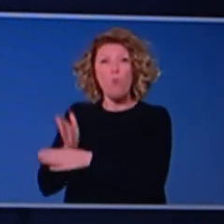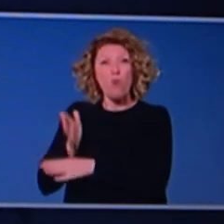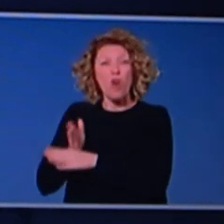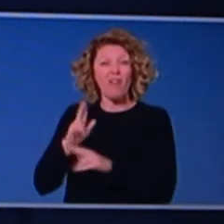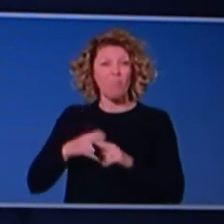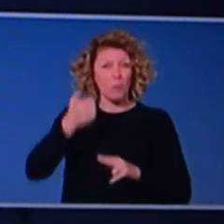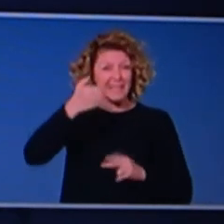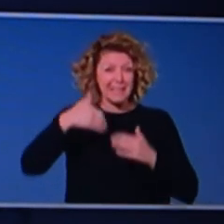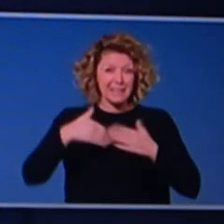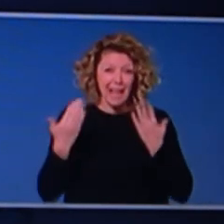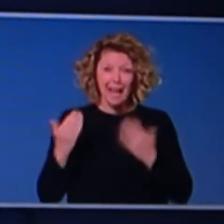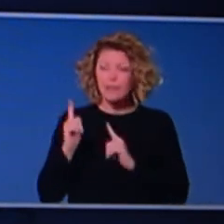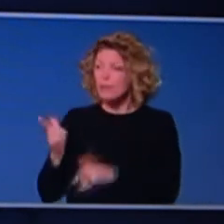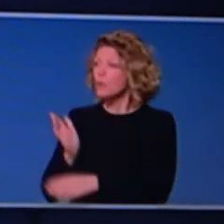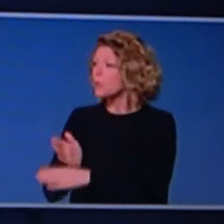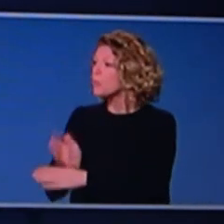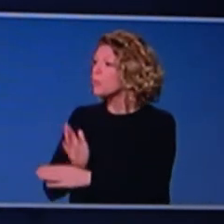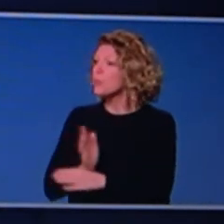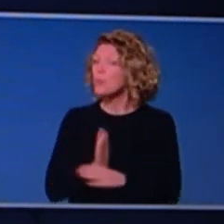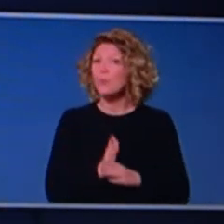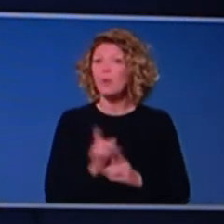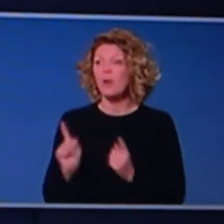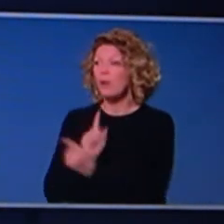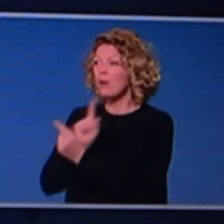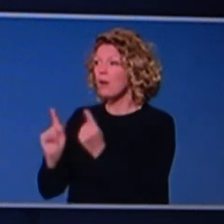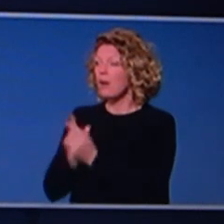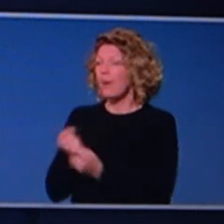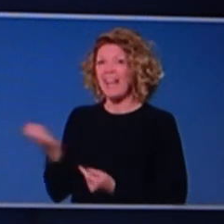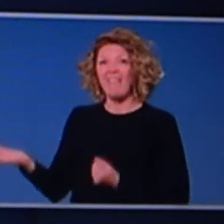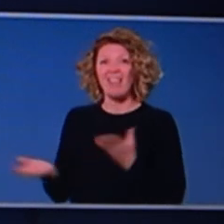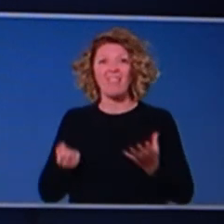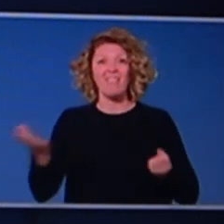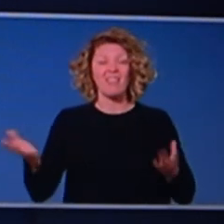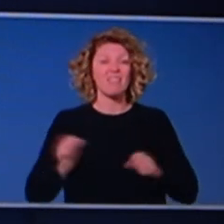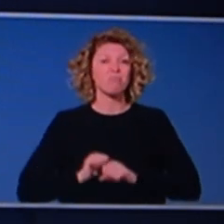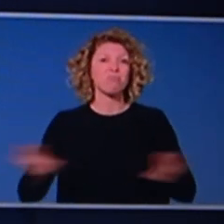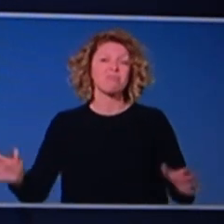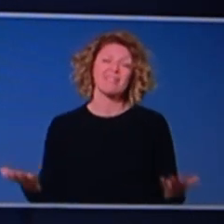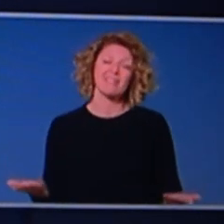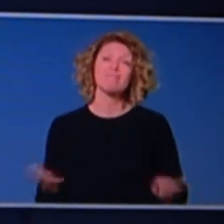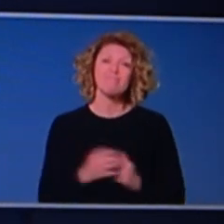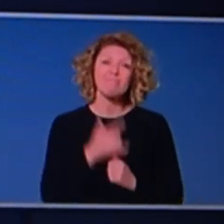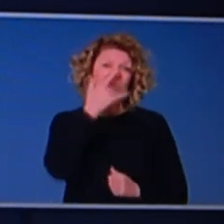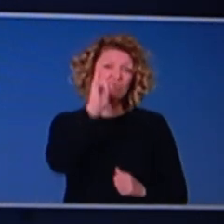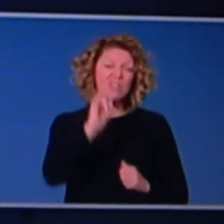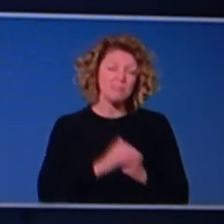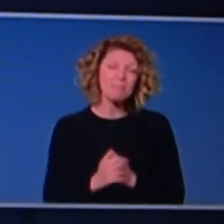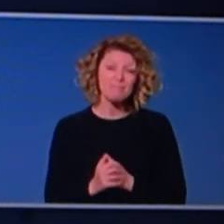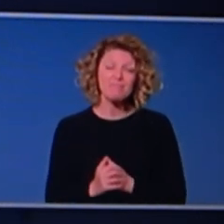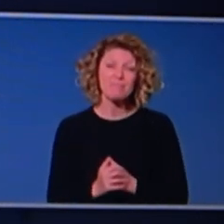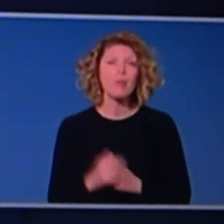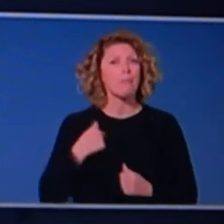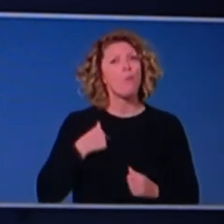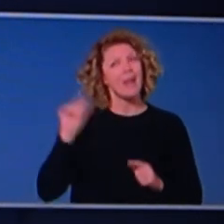residents and staff. Uh, and this is the very, very tragic outcome of that. Uh, but we are doing everything we possibly can in, uh,